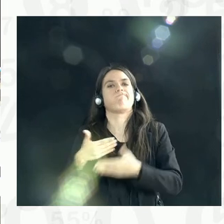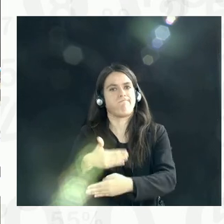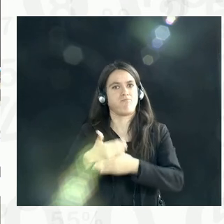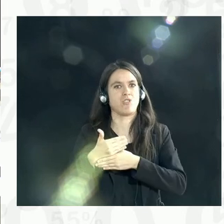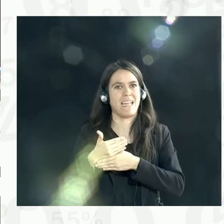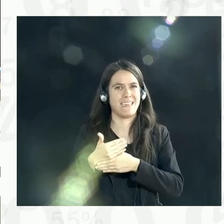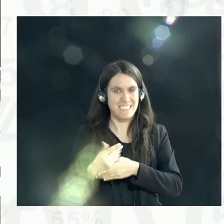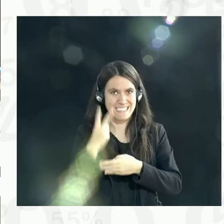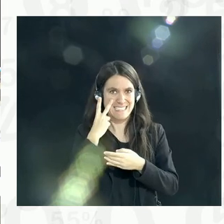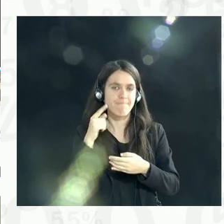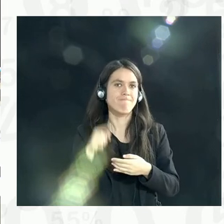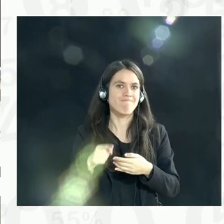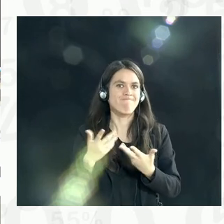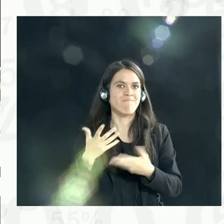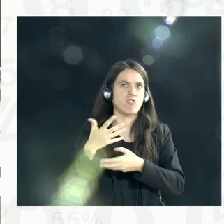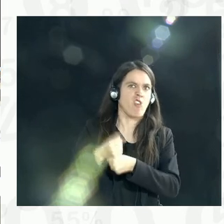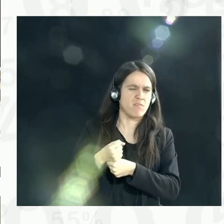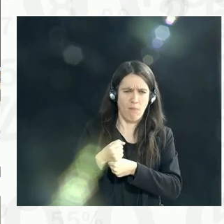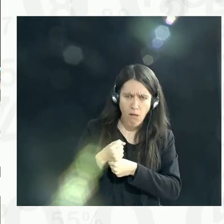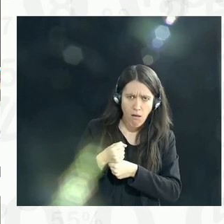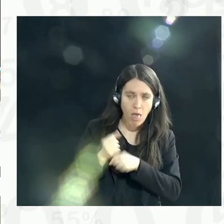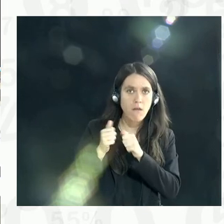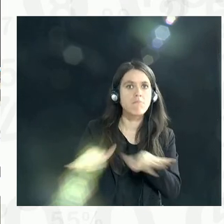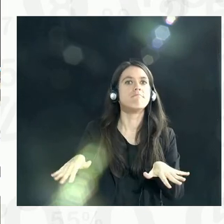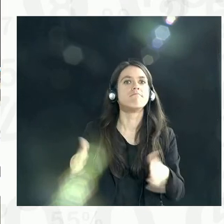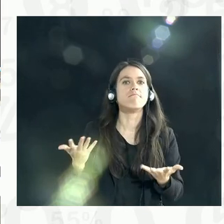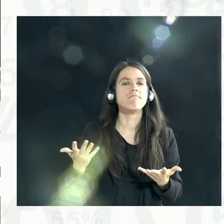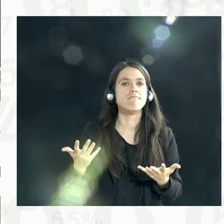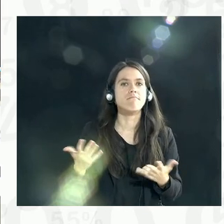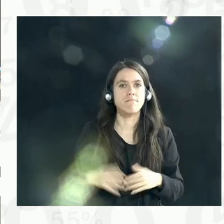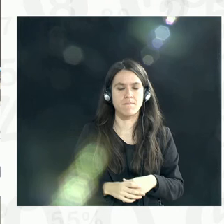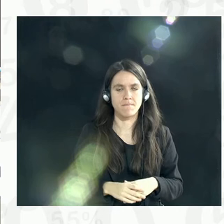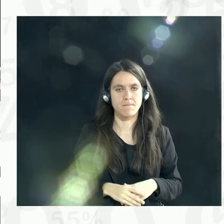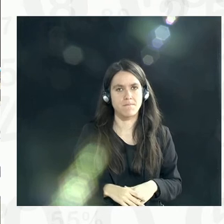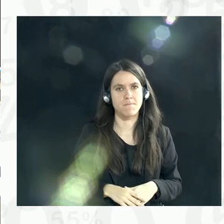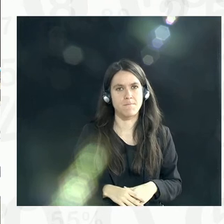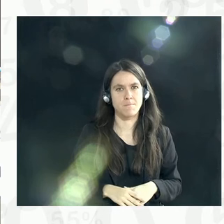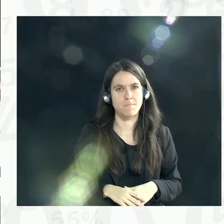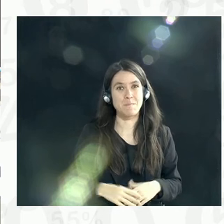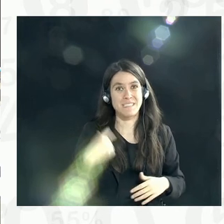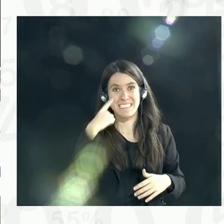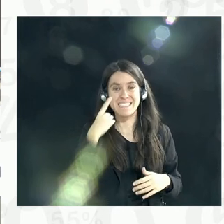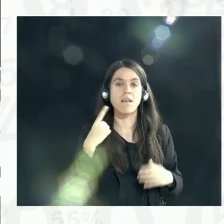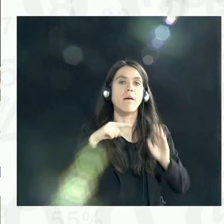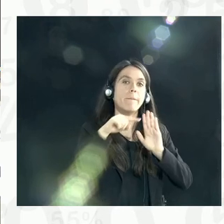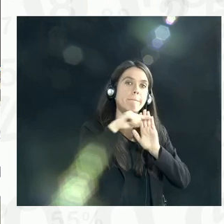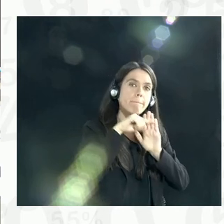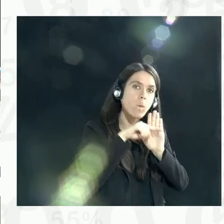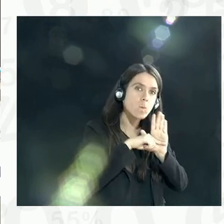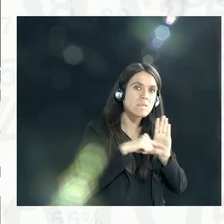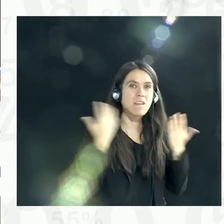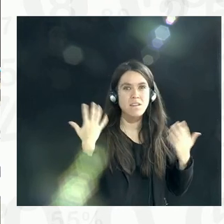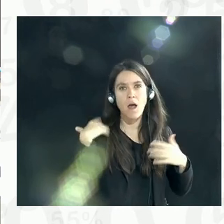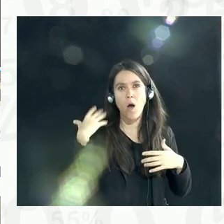that throws away the trust. And right now, what we're also doing is that you see the policy institution, for instance,